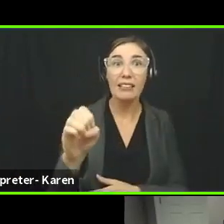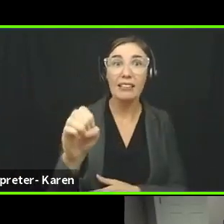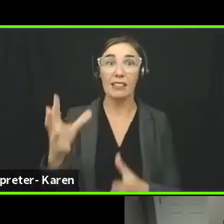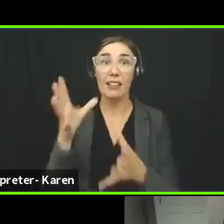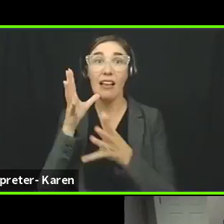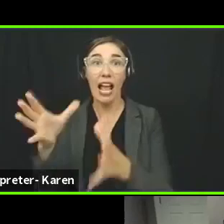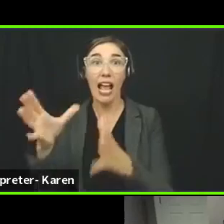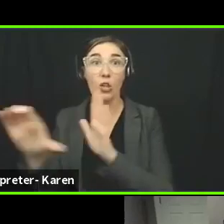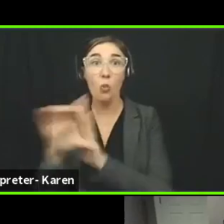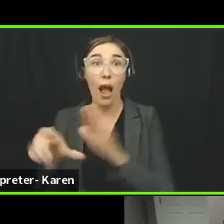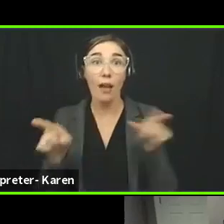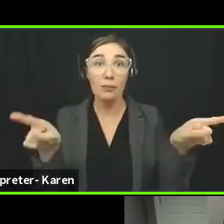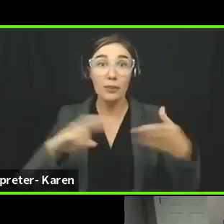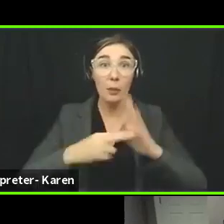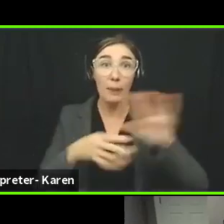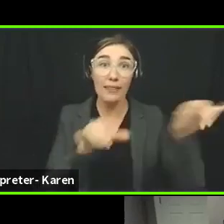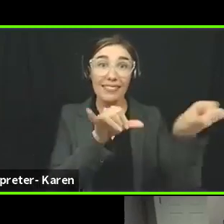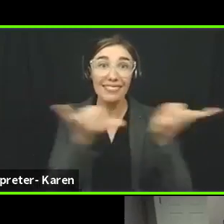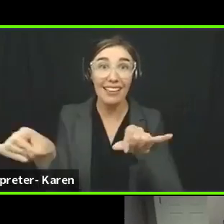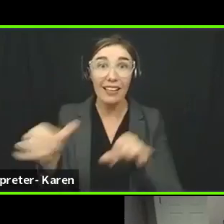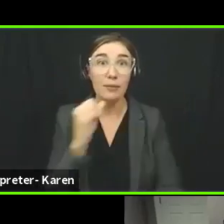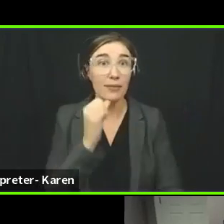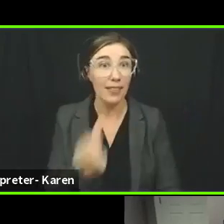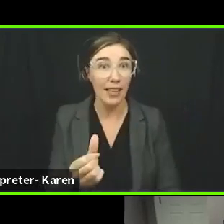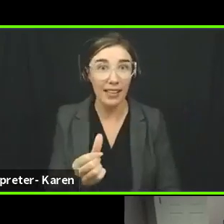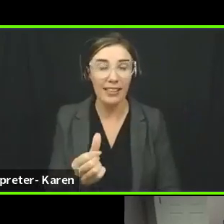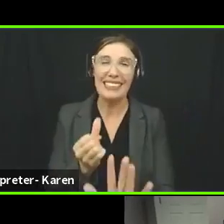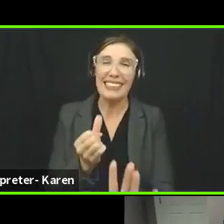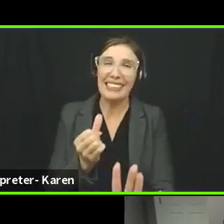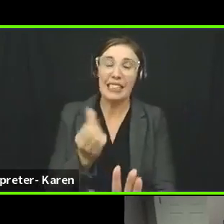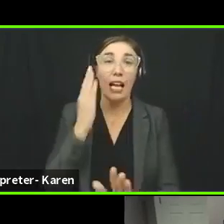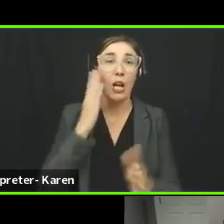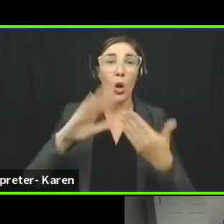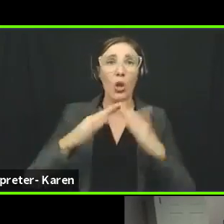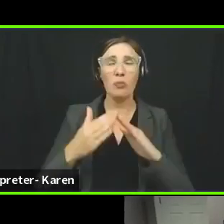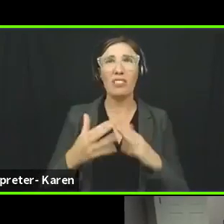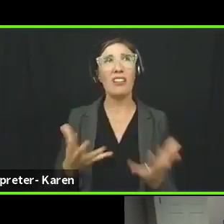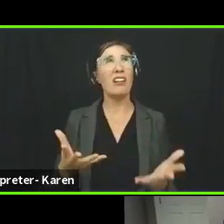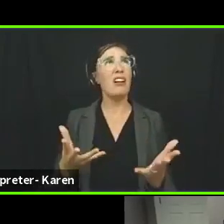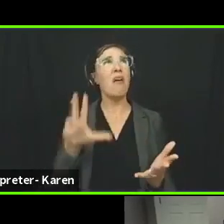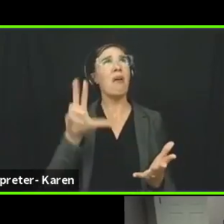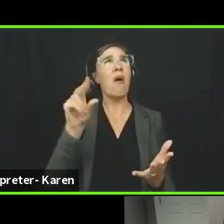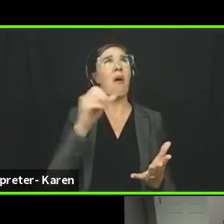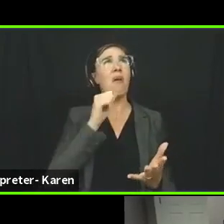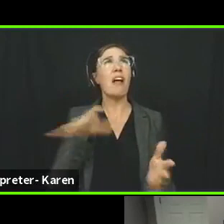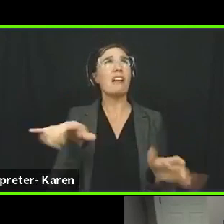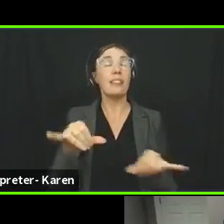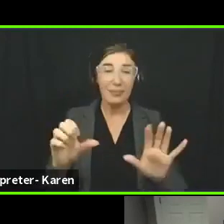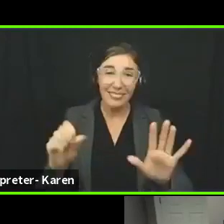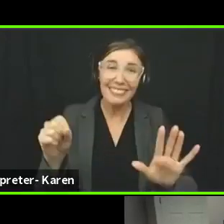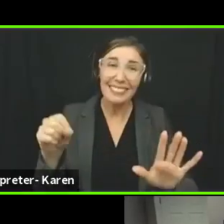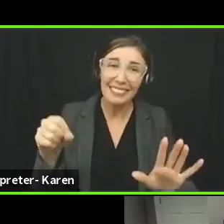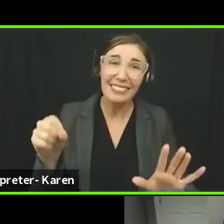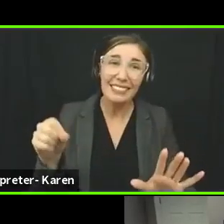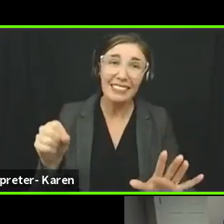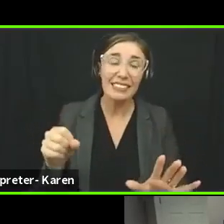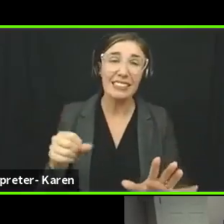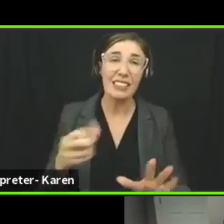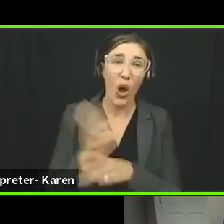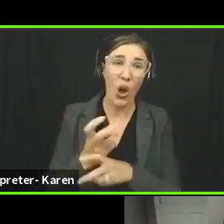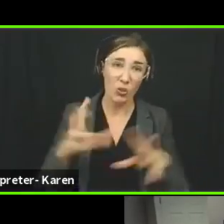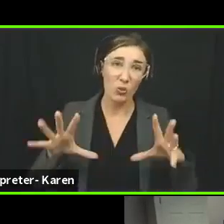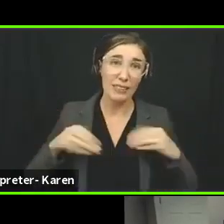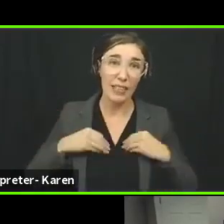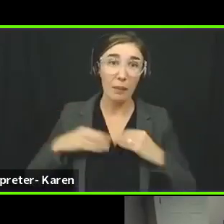the same thing. And I know that can be a really hard thing for communities to accept and understand. The law can be